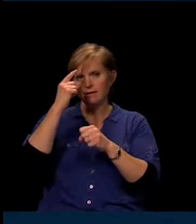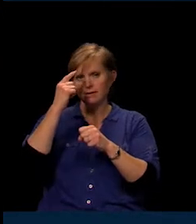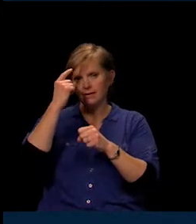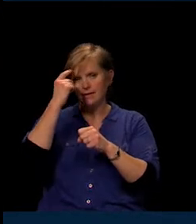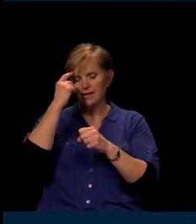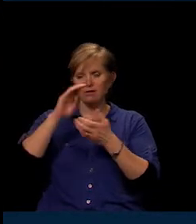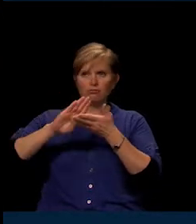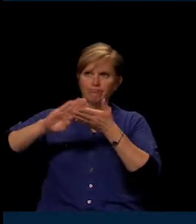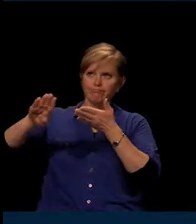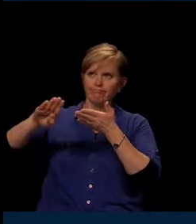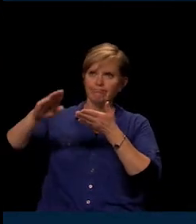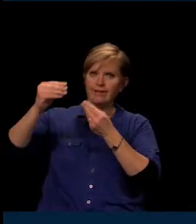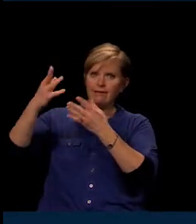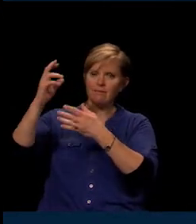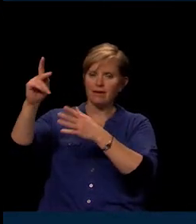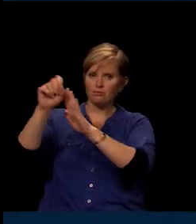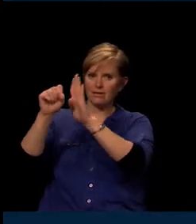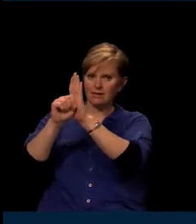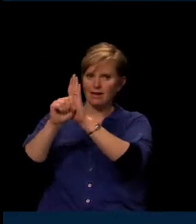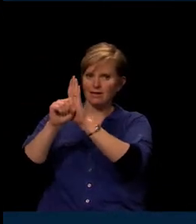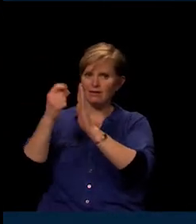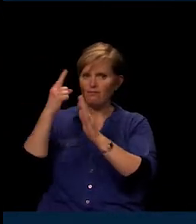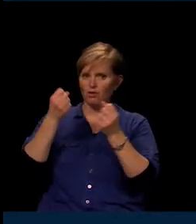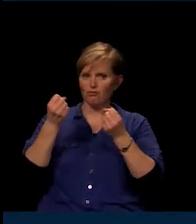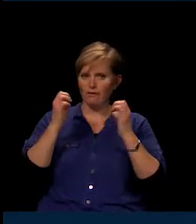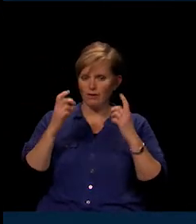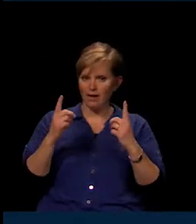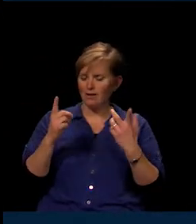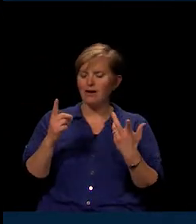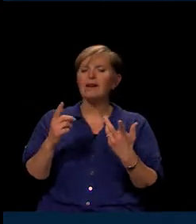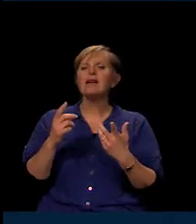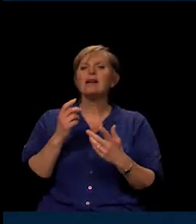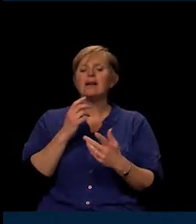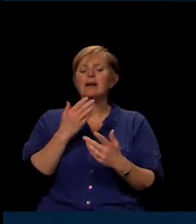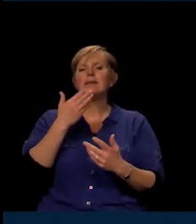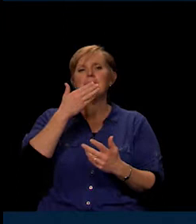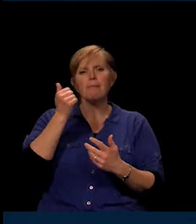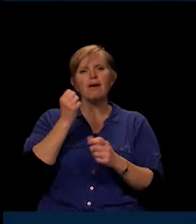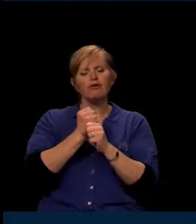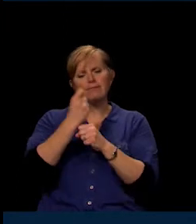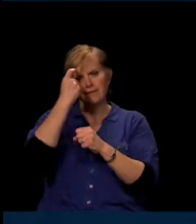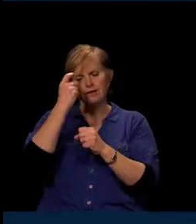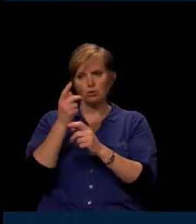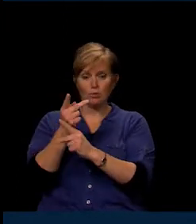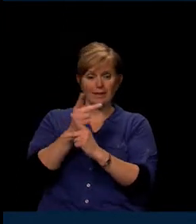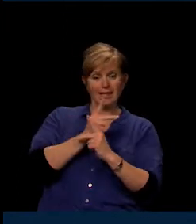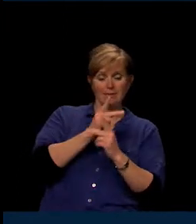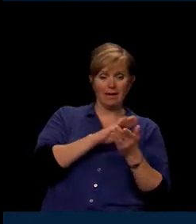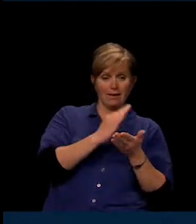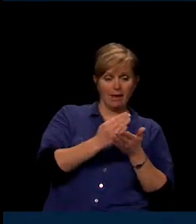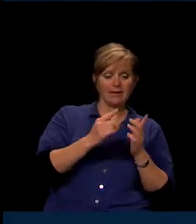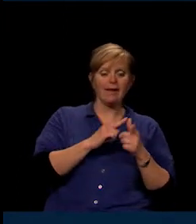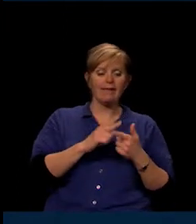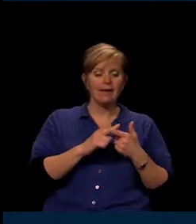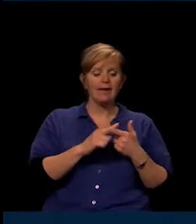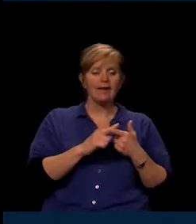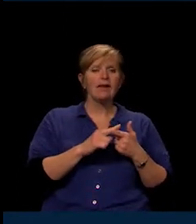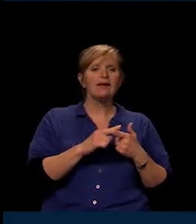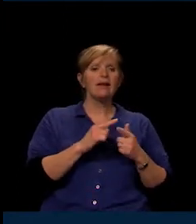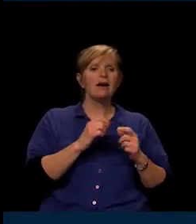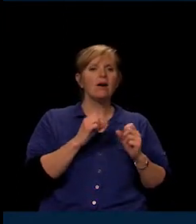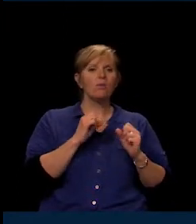our students, hand it off to the state. It makes more sense to keep it in the balance where it can either keep from having an